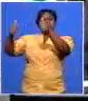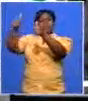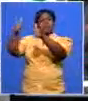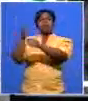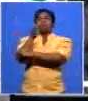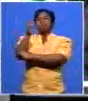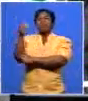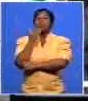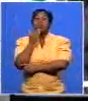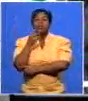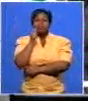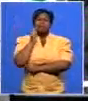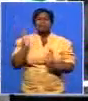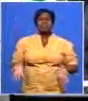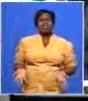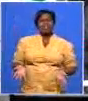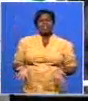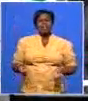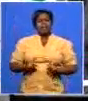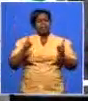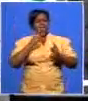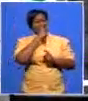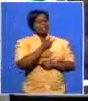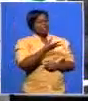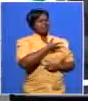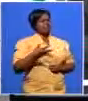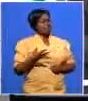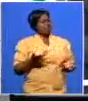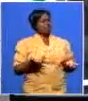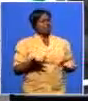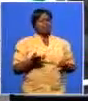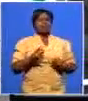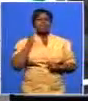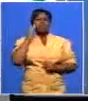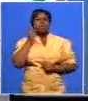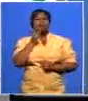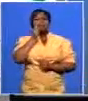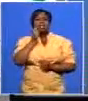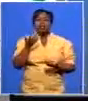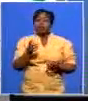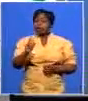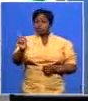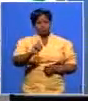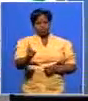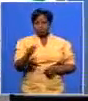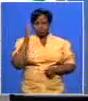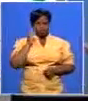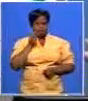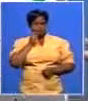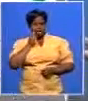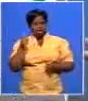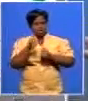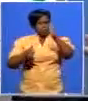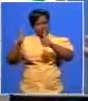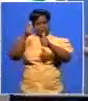uh of of this campaign they tend to see white males well certainly not in the cabinet they don't i mean the top